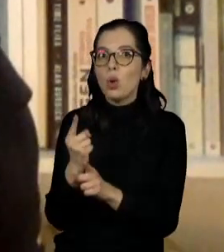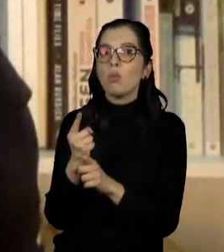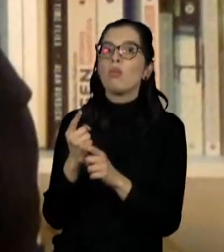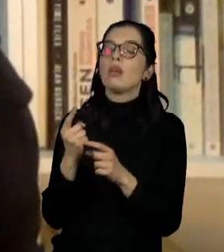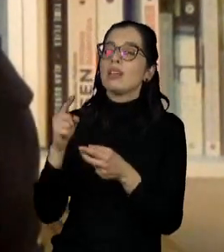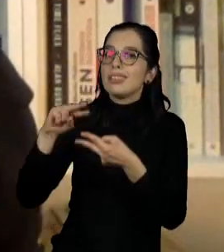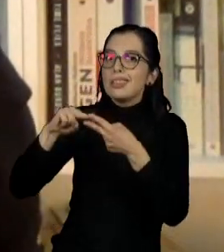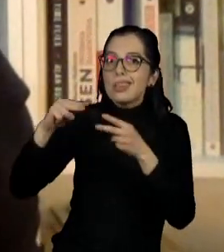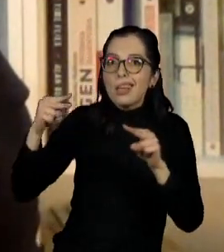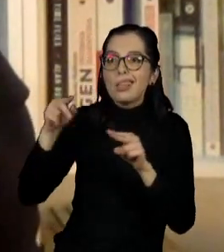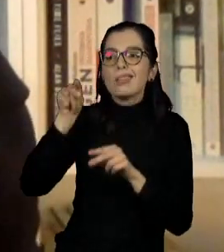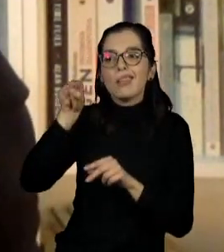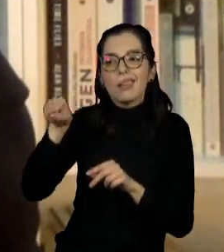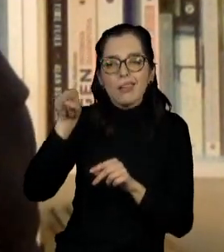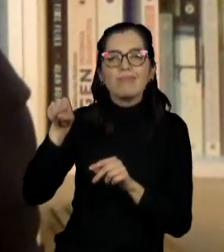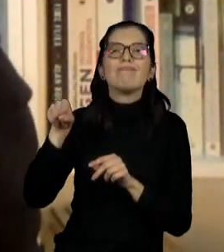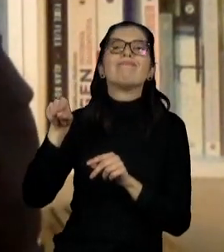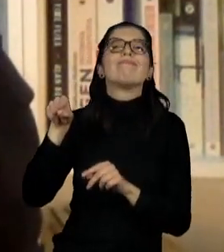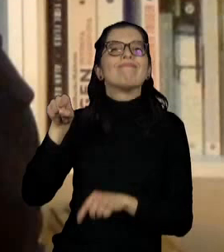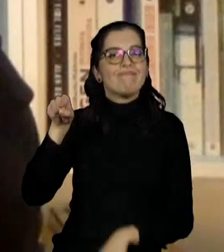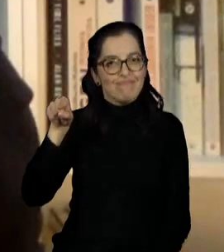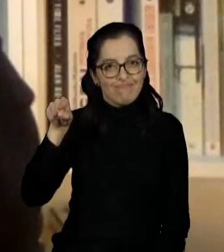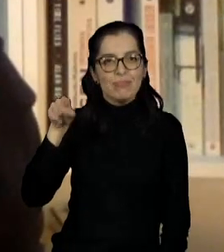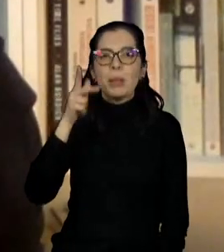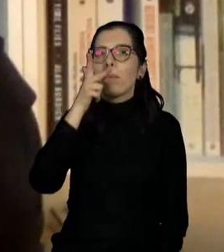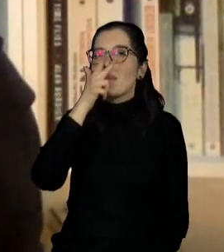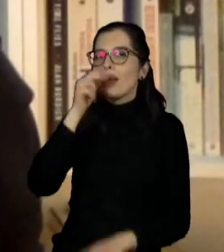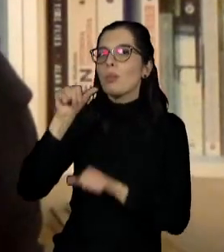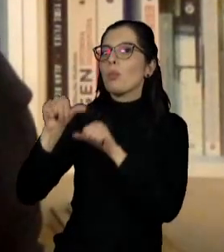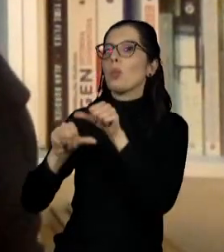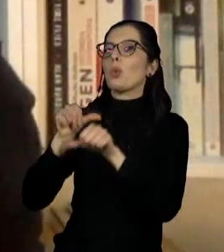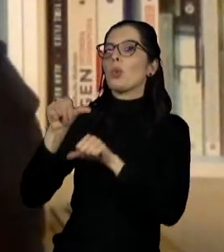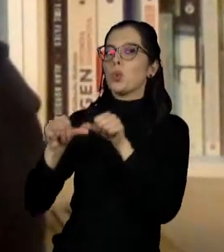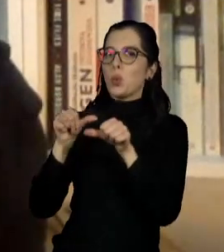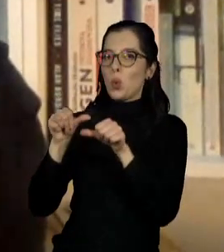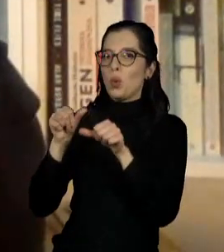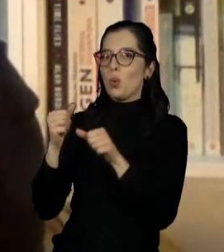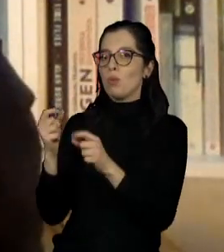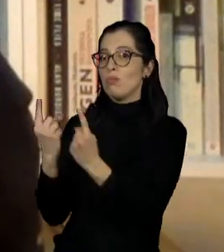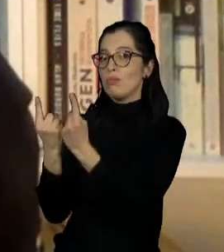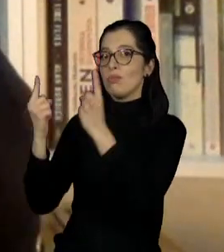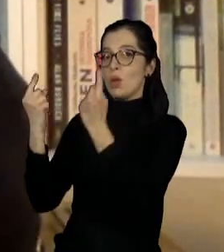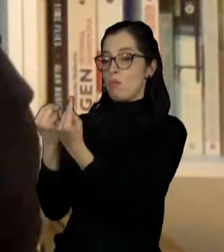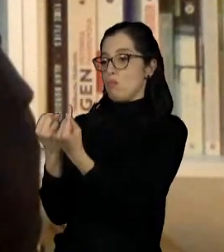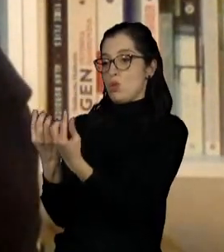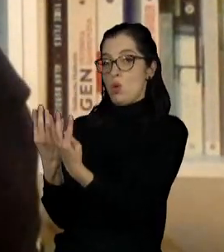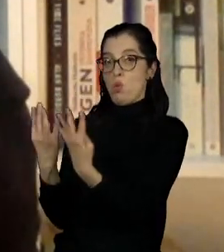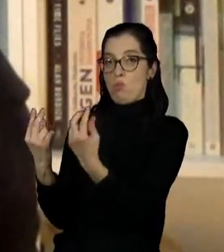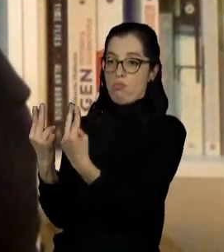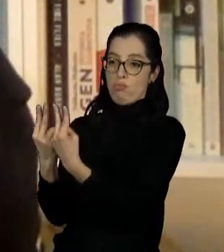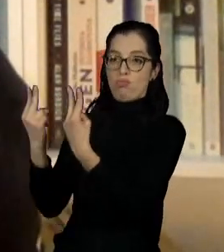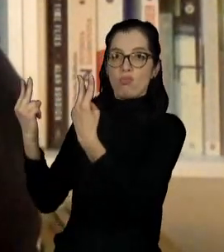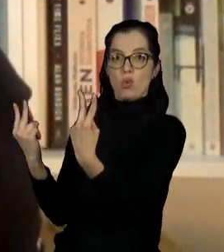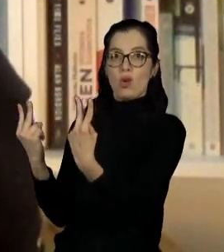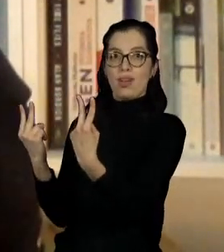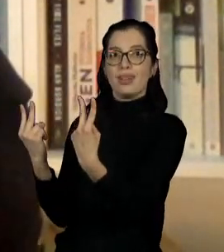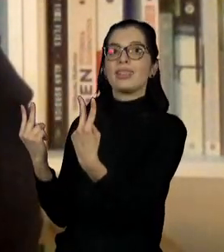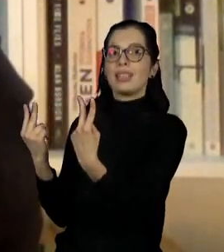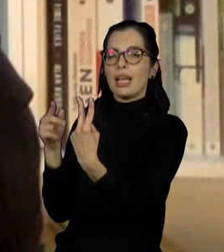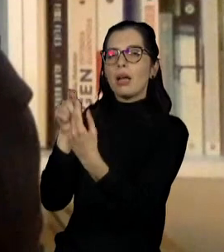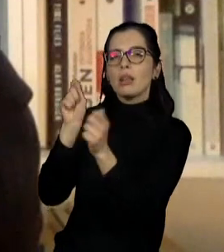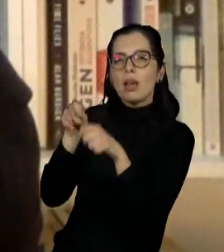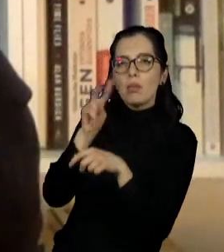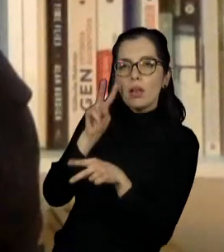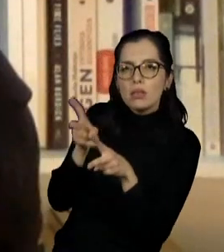one gene that seems to be altered or mutated in all four of these individuals. The